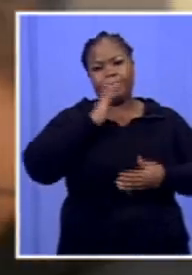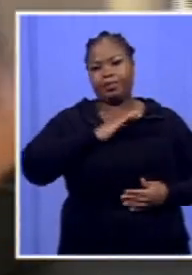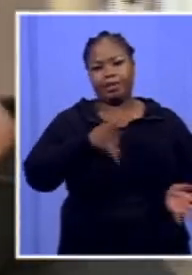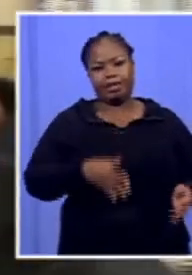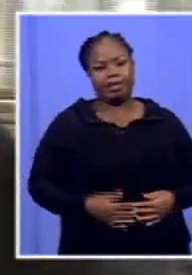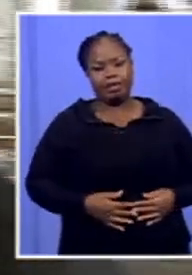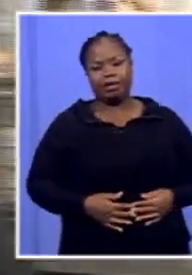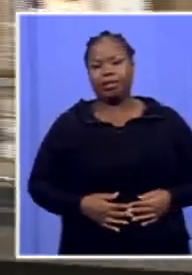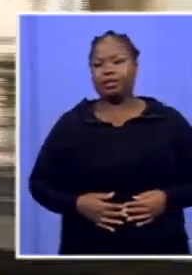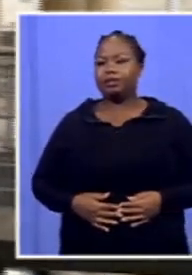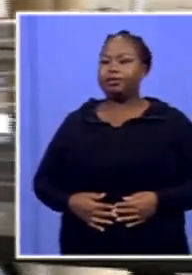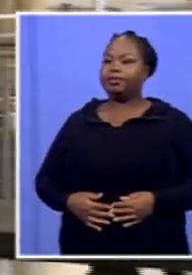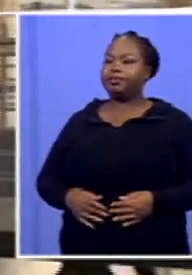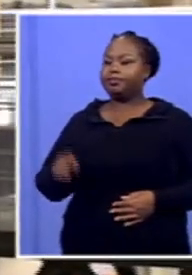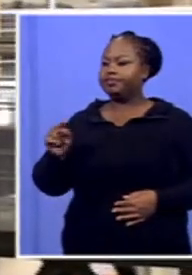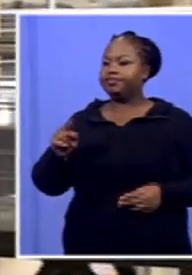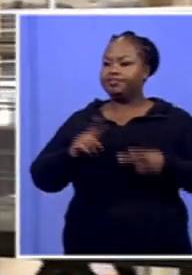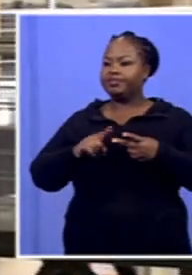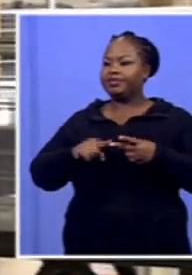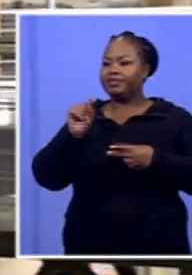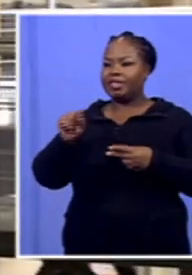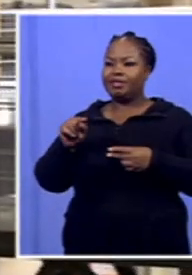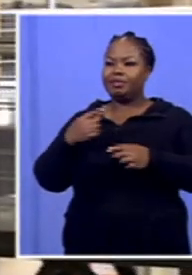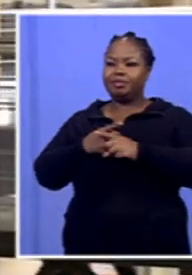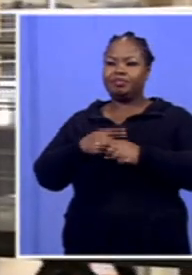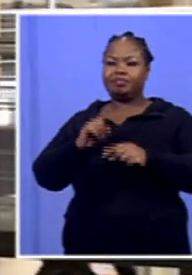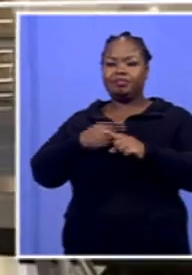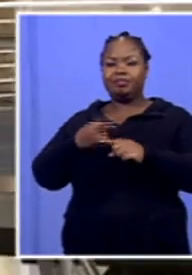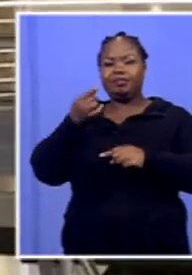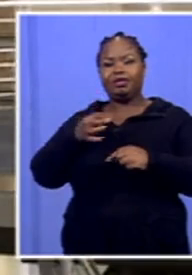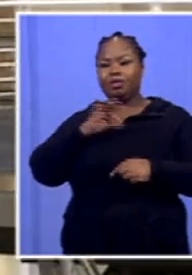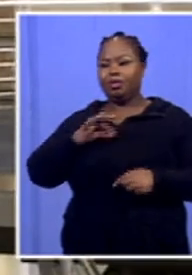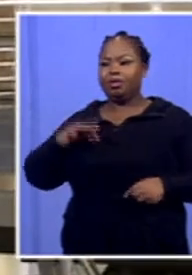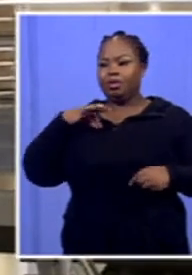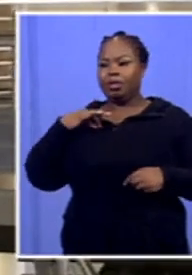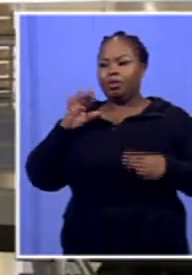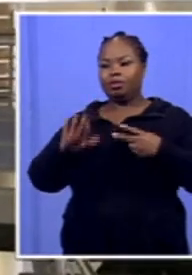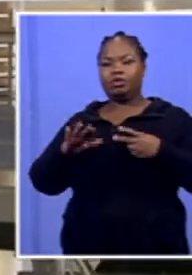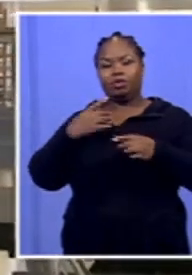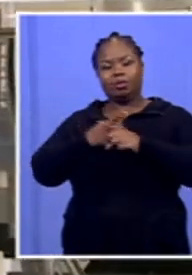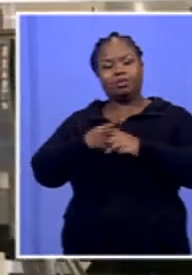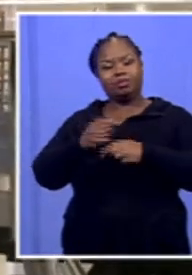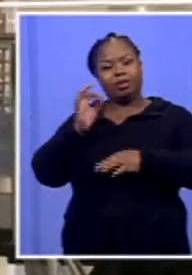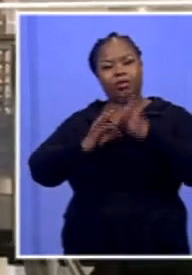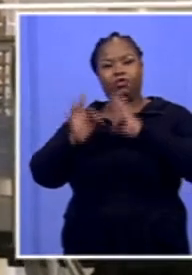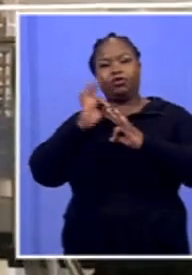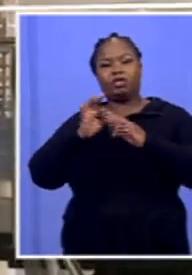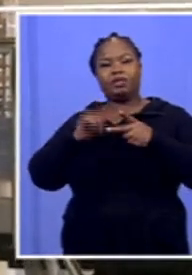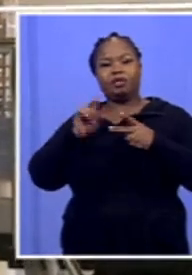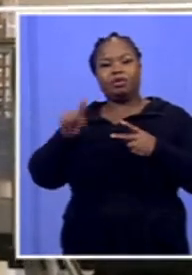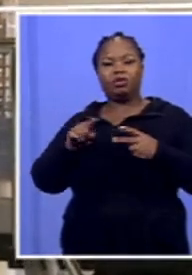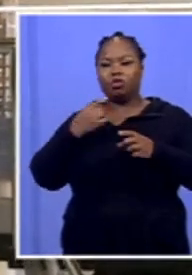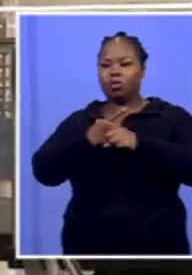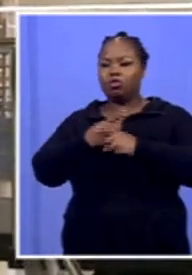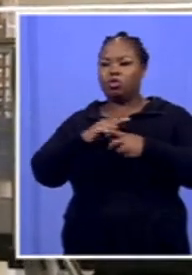Okay. Thank you so much. That was Mkhunishwa Masilela, the executive mayor of Steve Chweta Municipality, just talking to us about the incident that